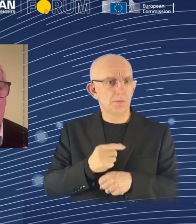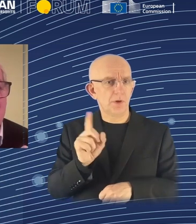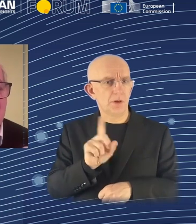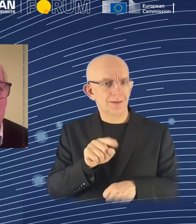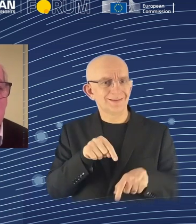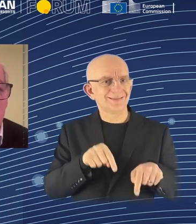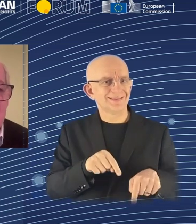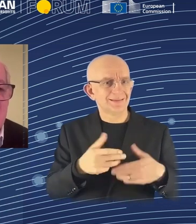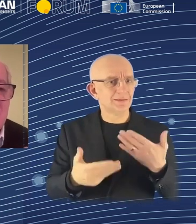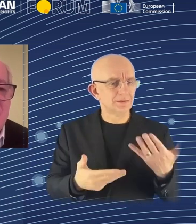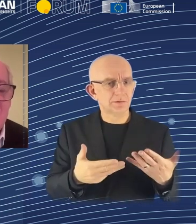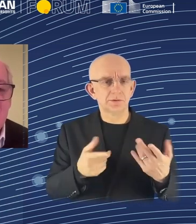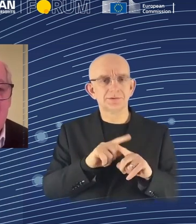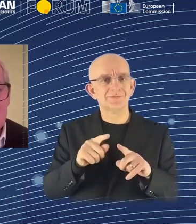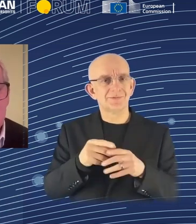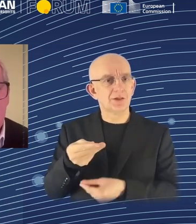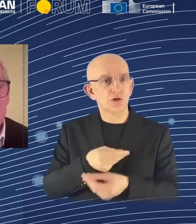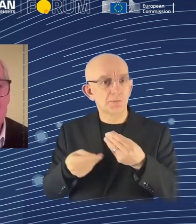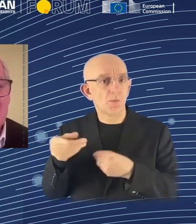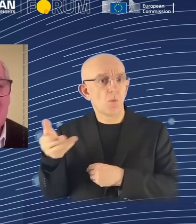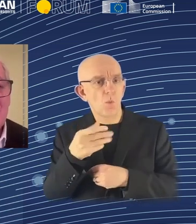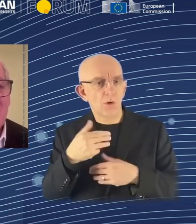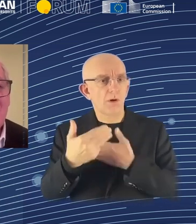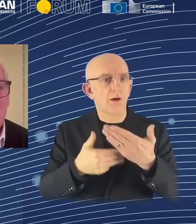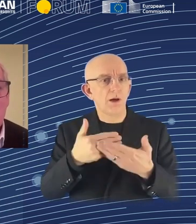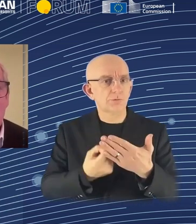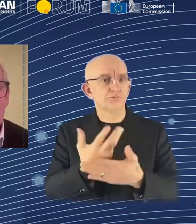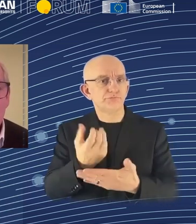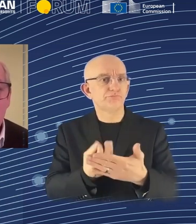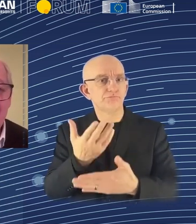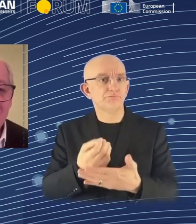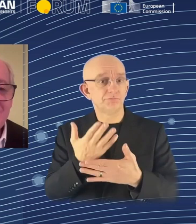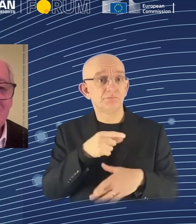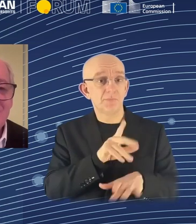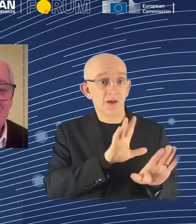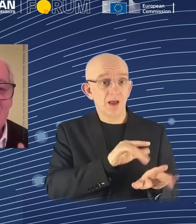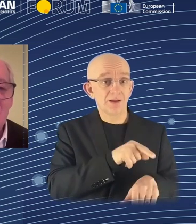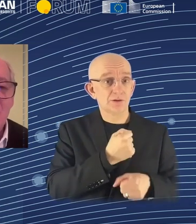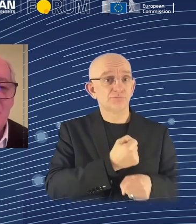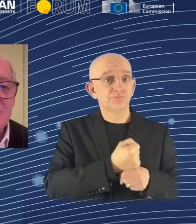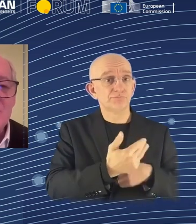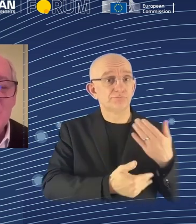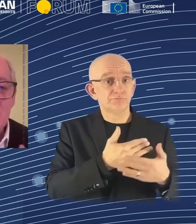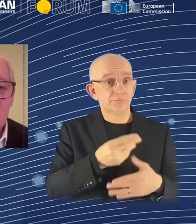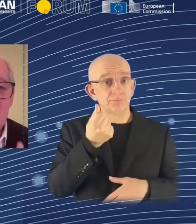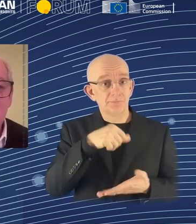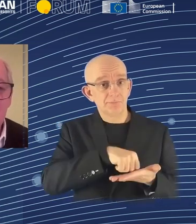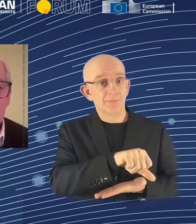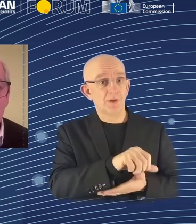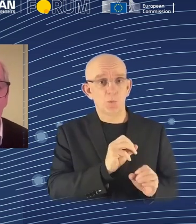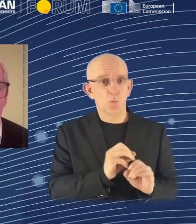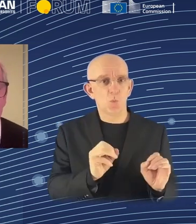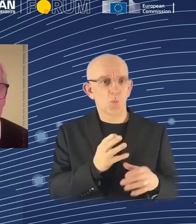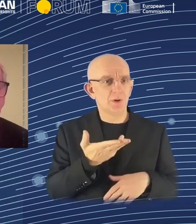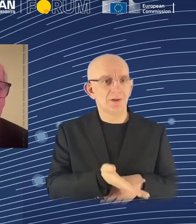So it's not hard to see that in that situation, there would be a lot of employment. It just wouldn't be employment